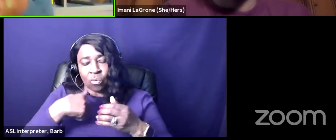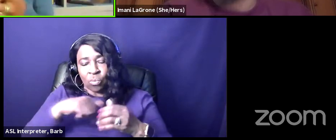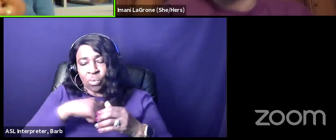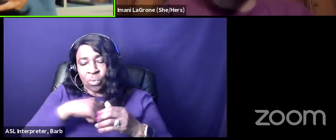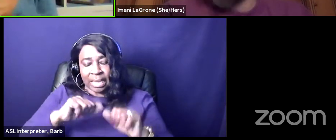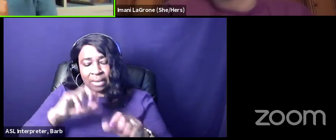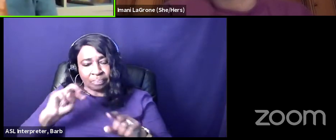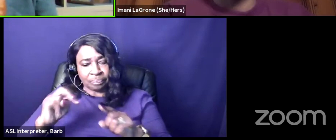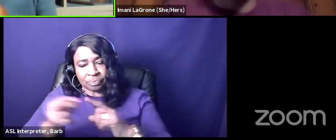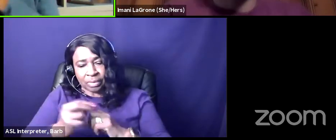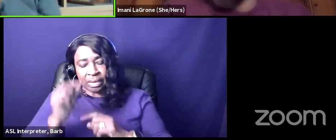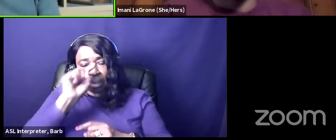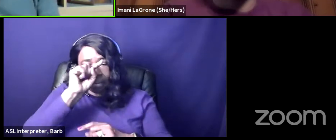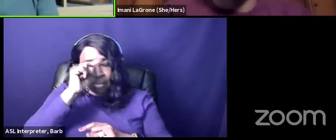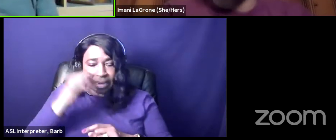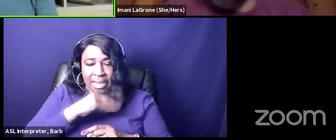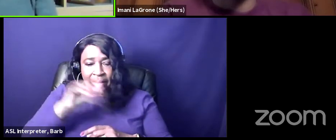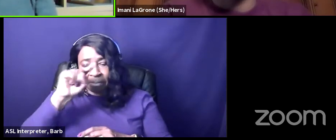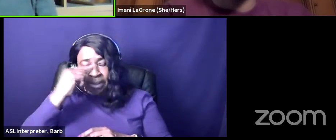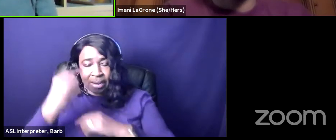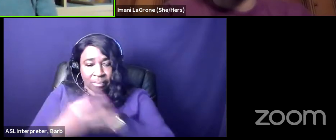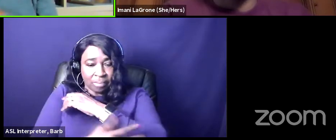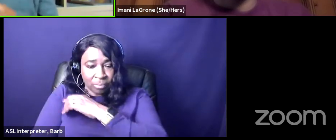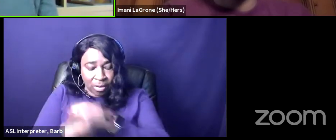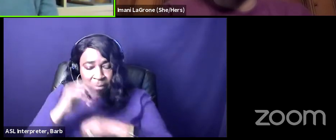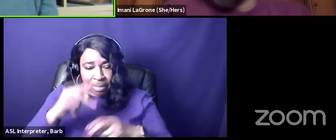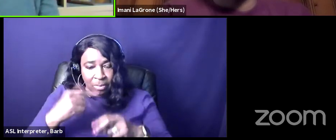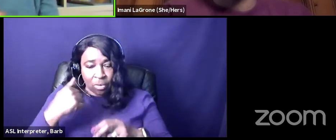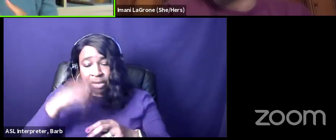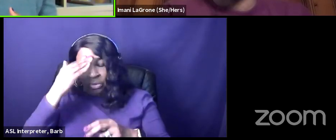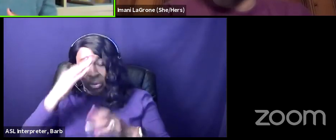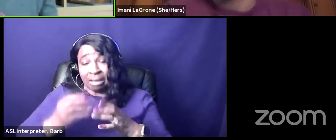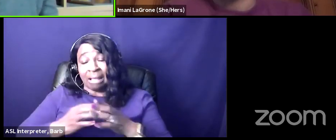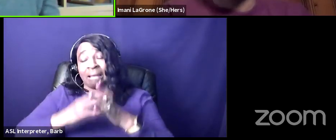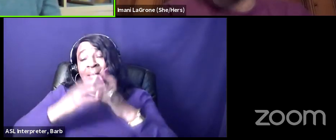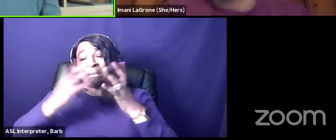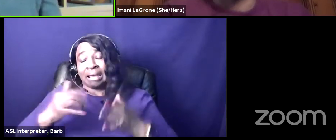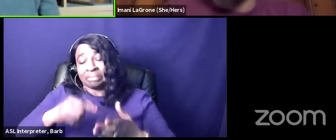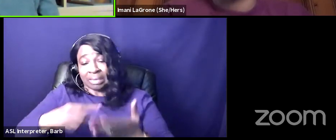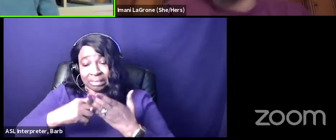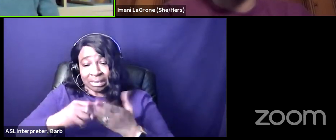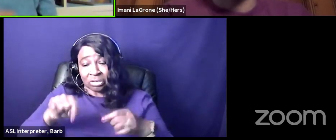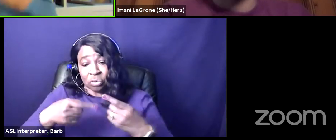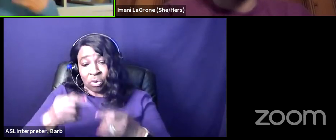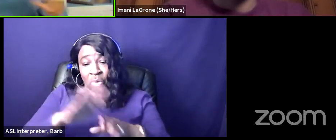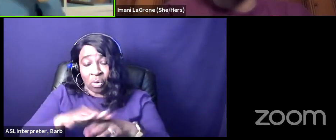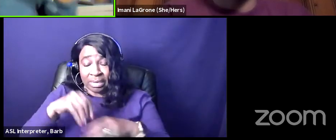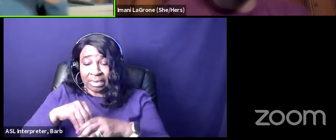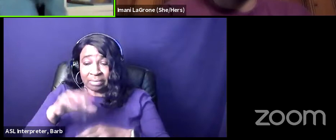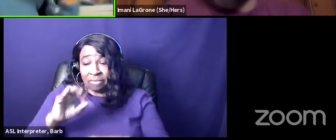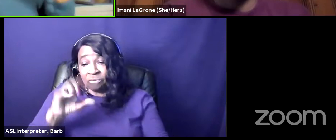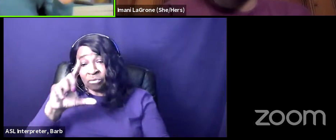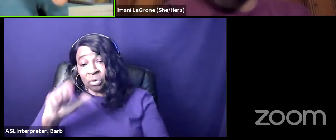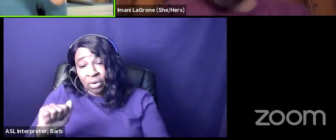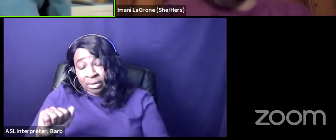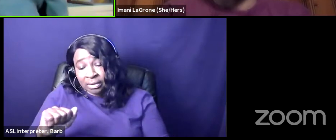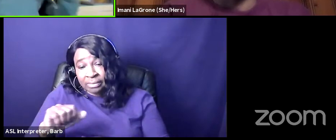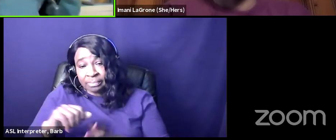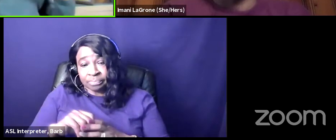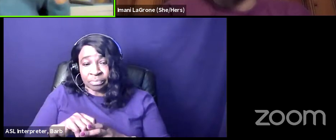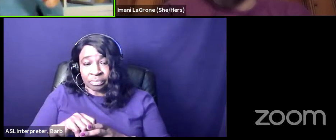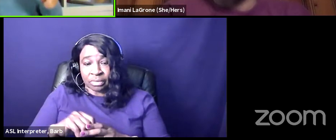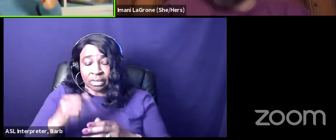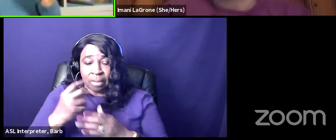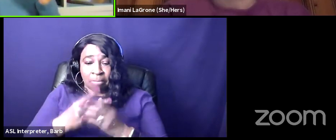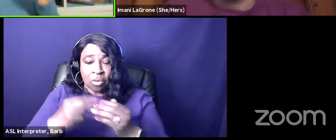and black indigenous people and we know that some of those debates are going on in florida seminal nation um both both sides of my family